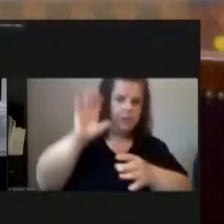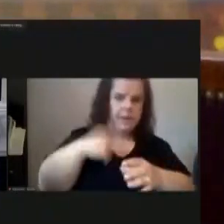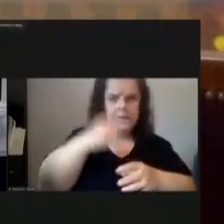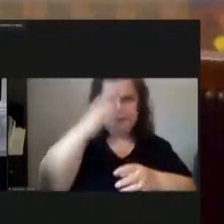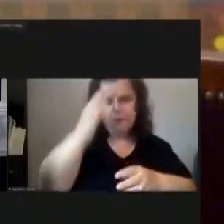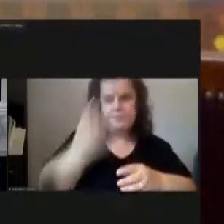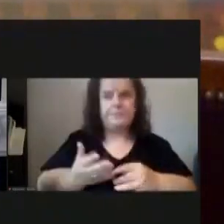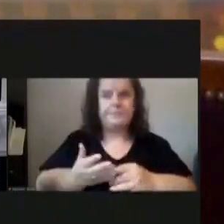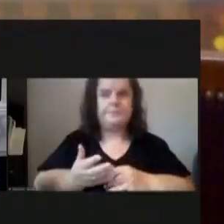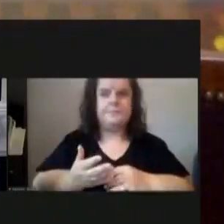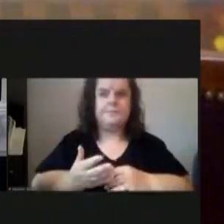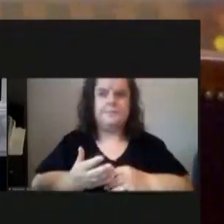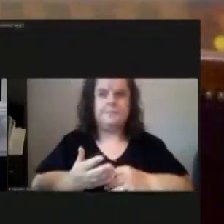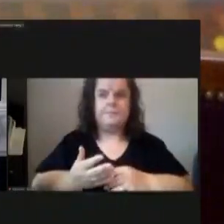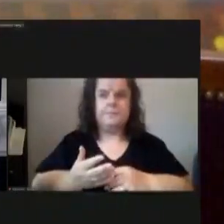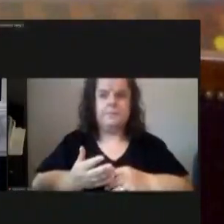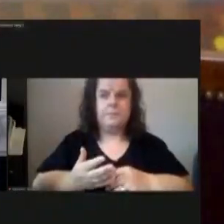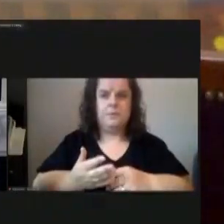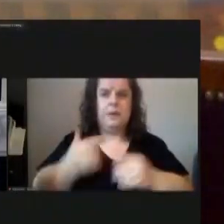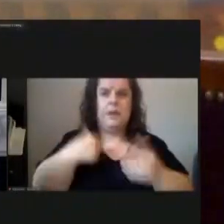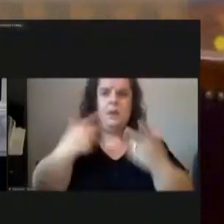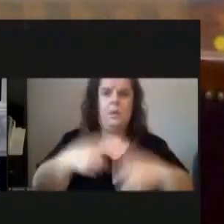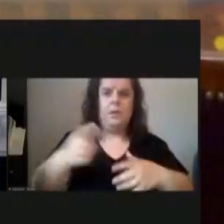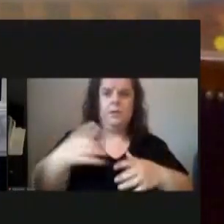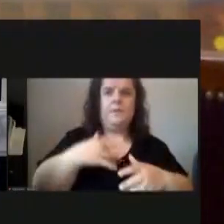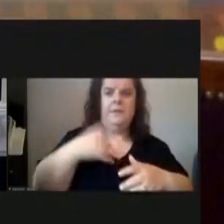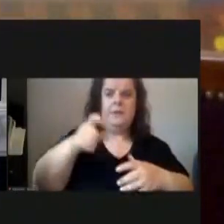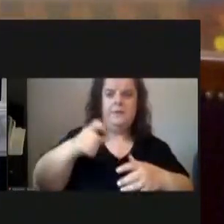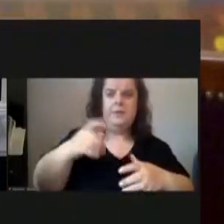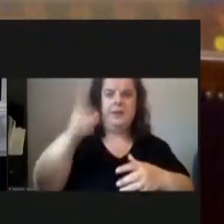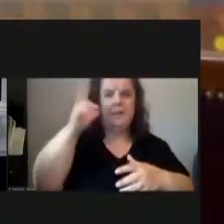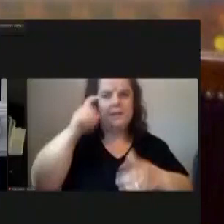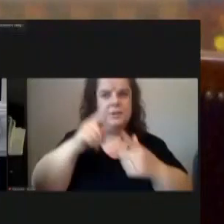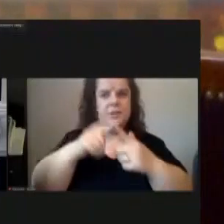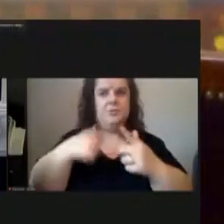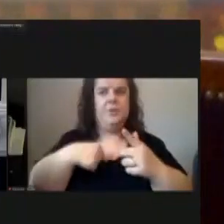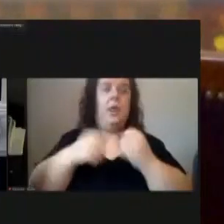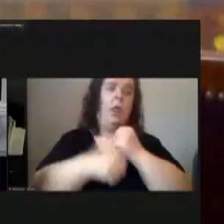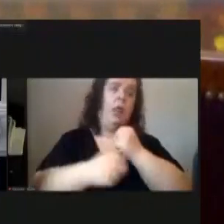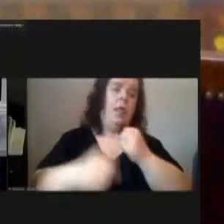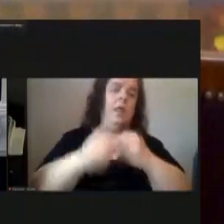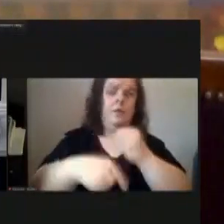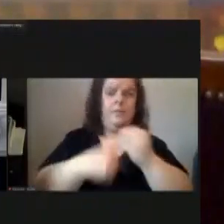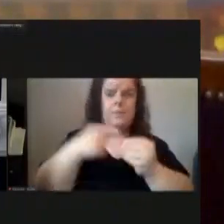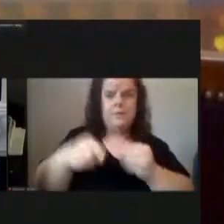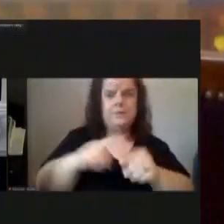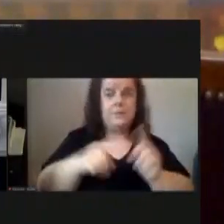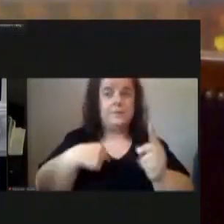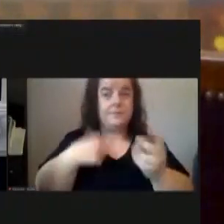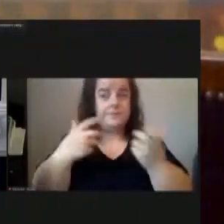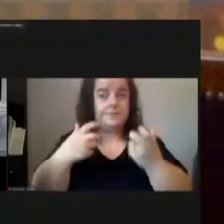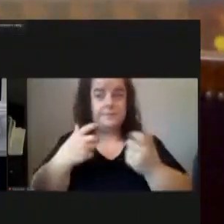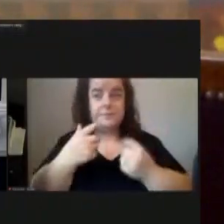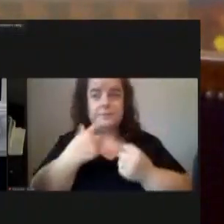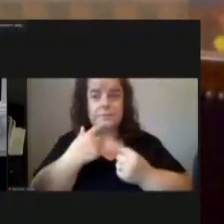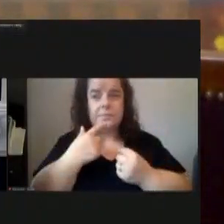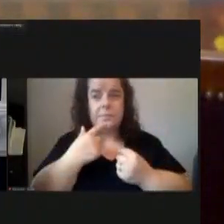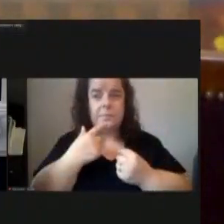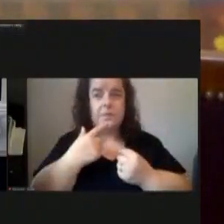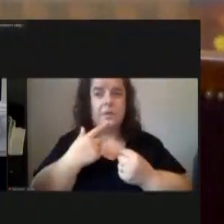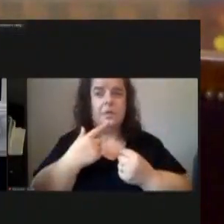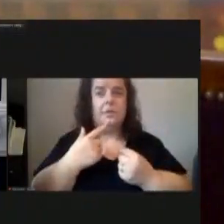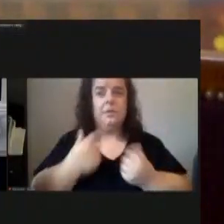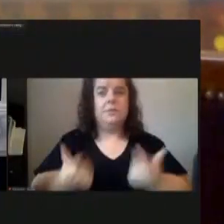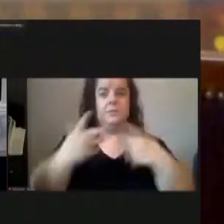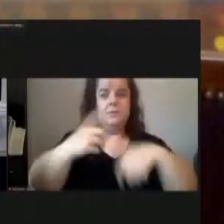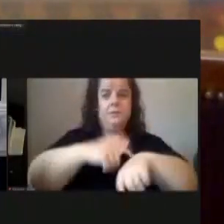i don't want i don't want you to feel like you have to just listen to me pontificate about this but but i want to say that um you know i have said numerous times